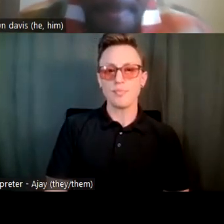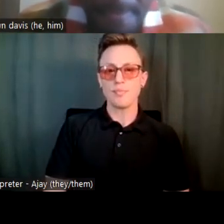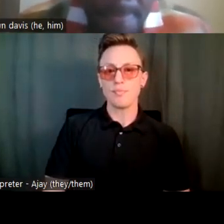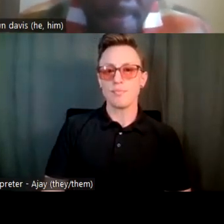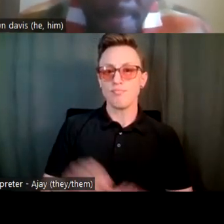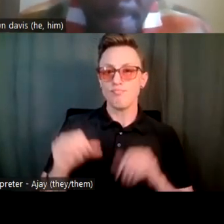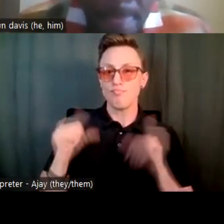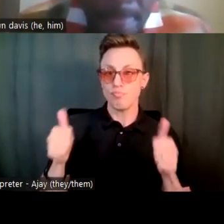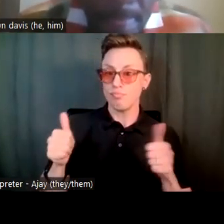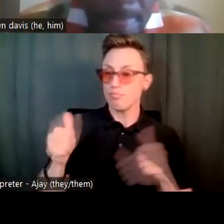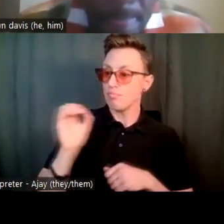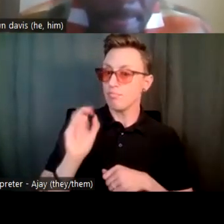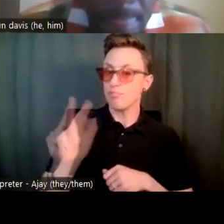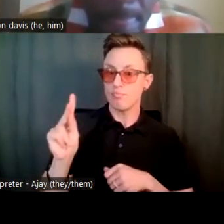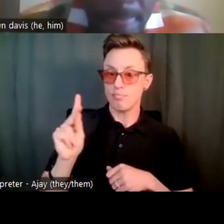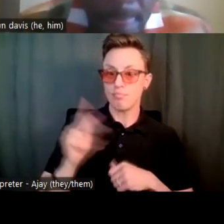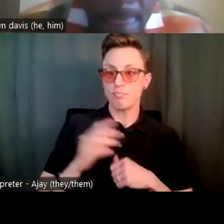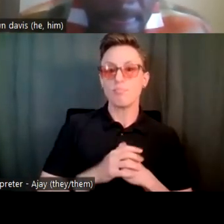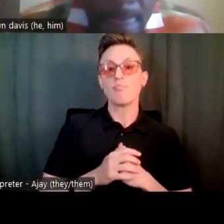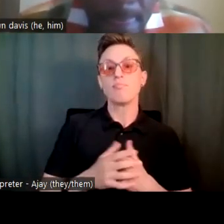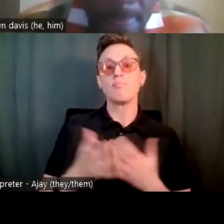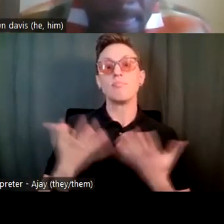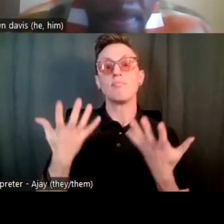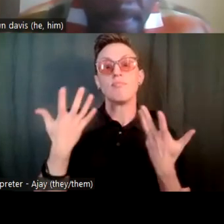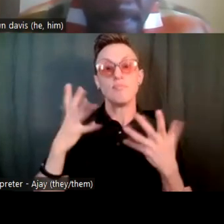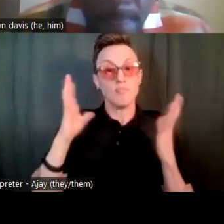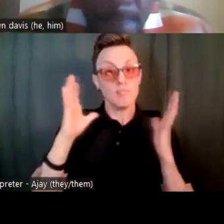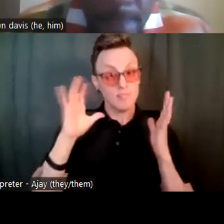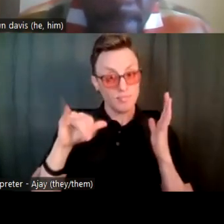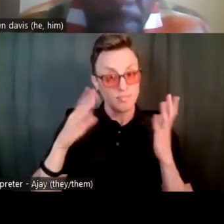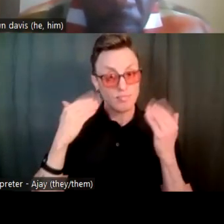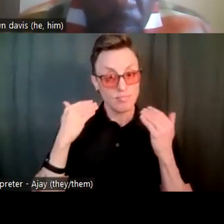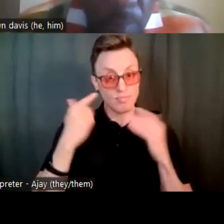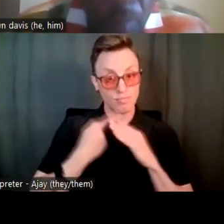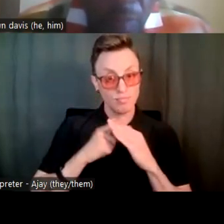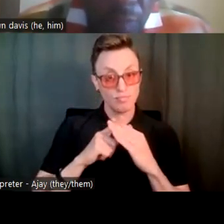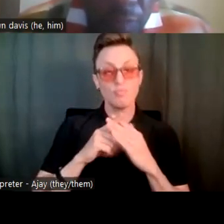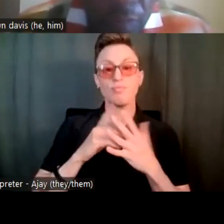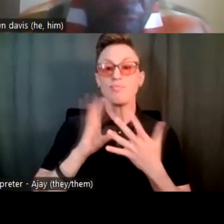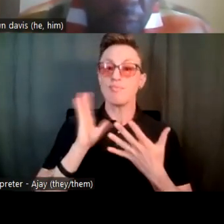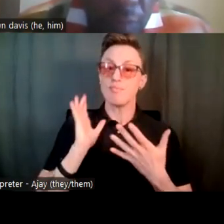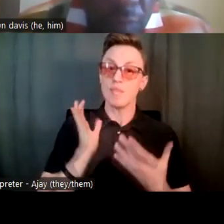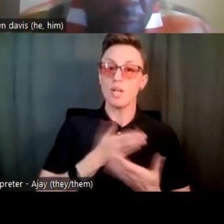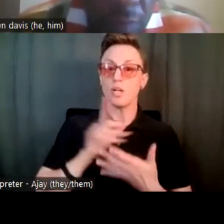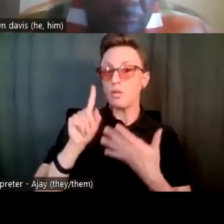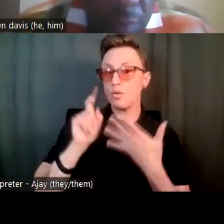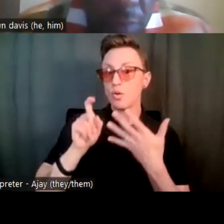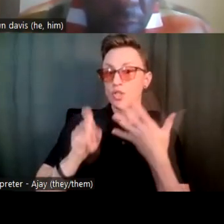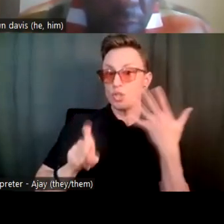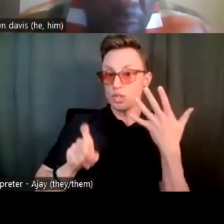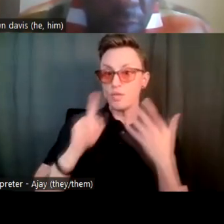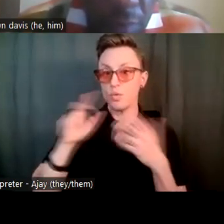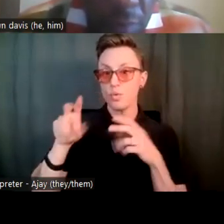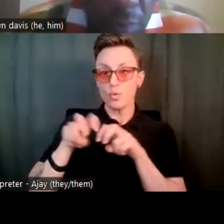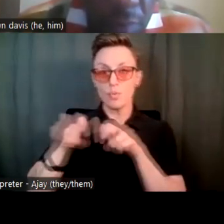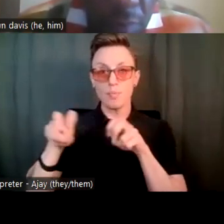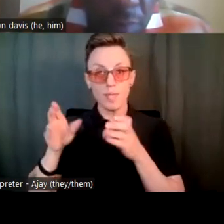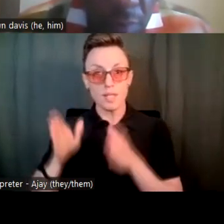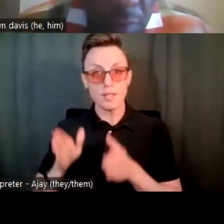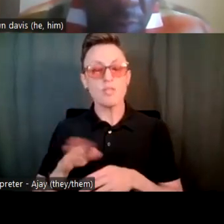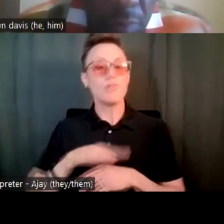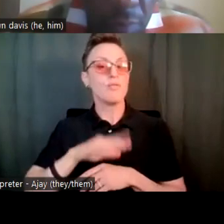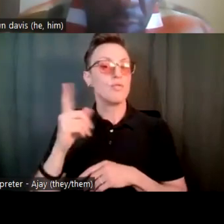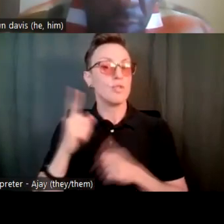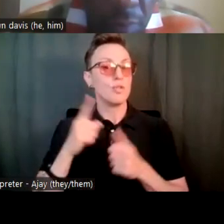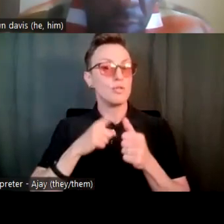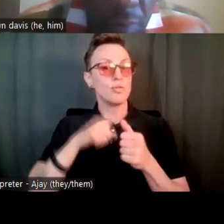Okay. And with that, I would like to start on our questions with our panelists. And our very first question